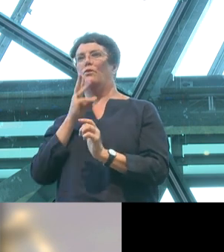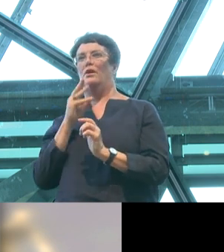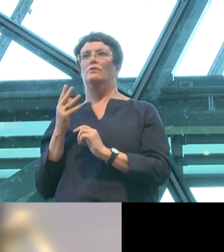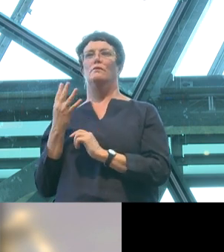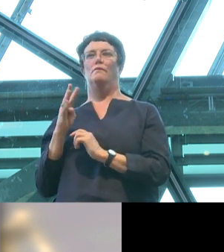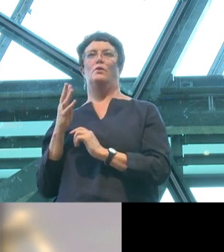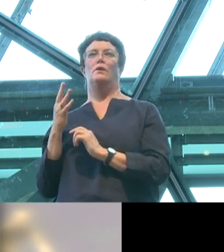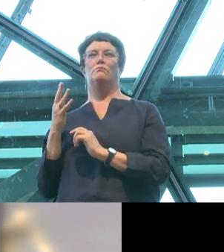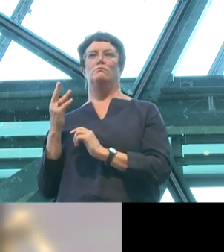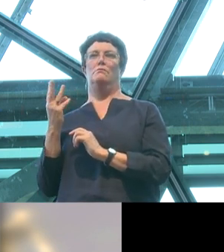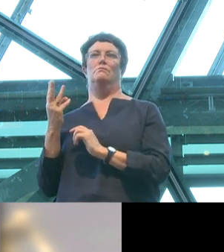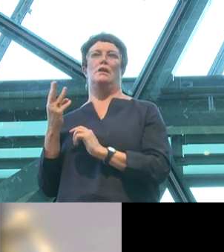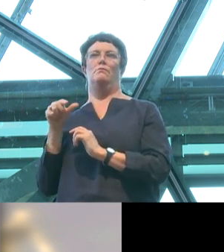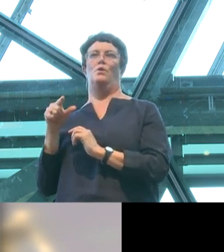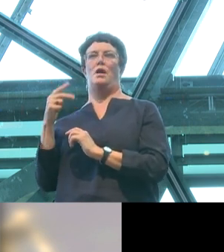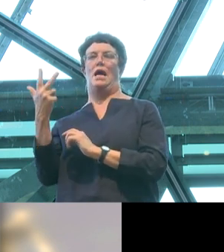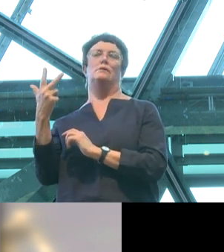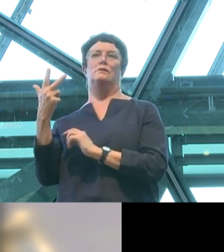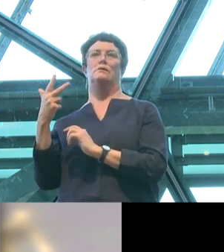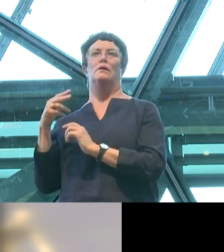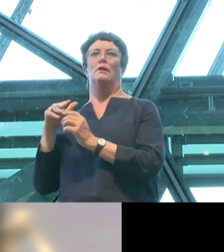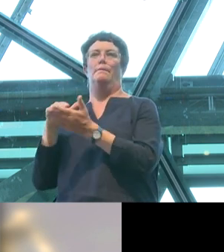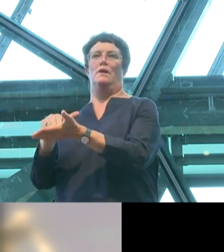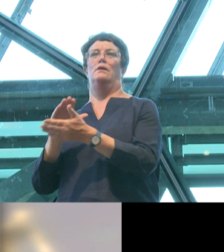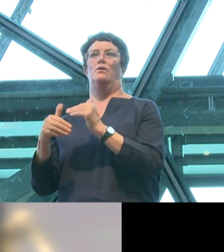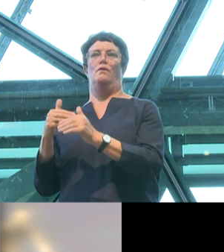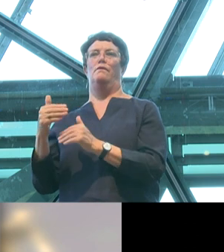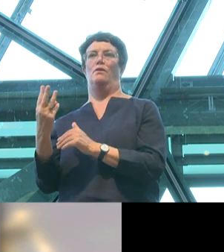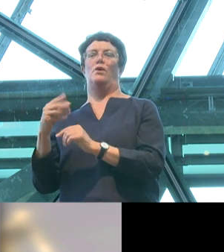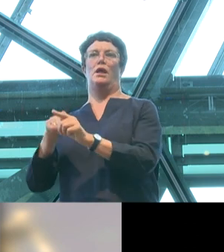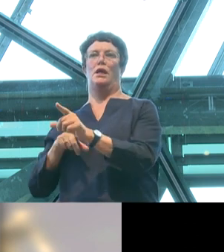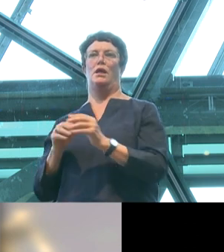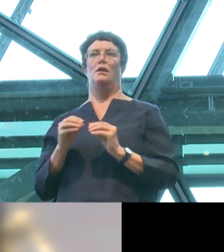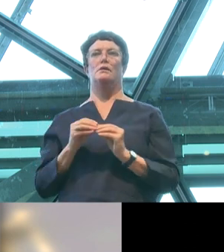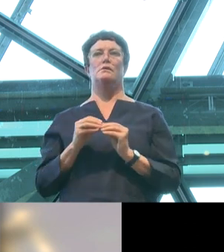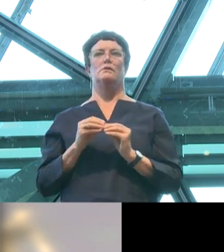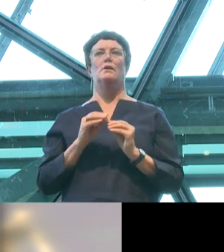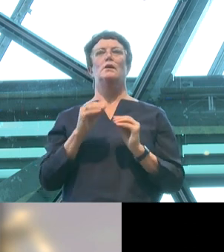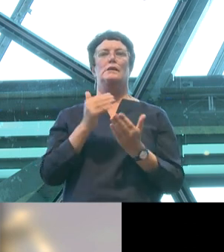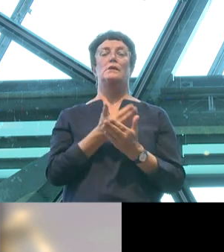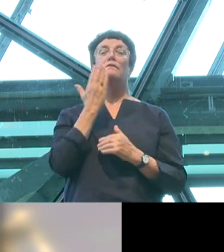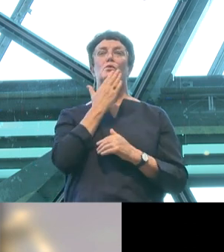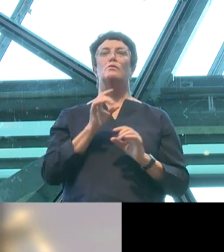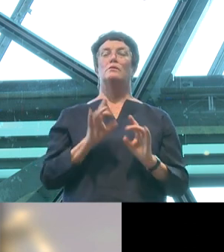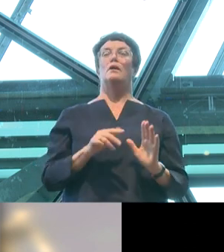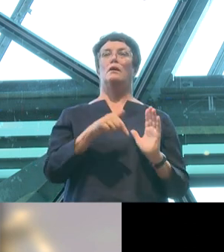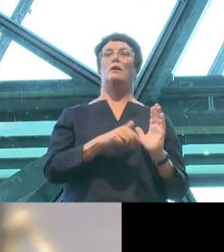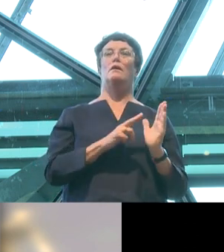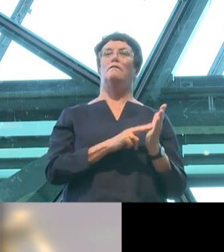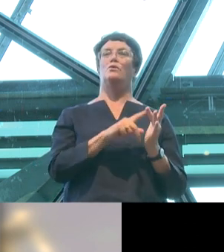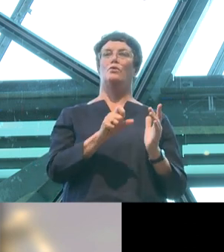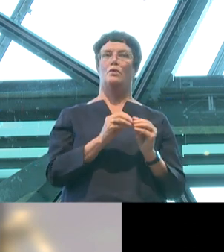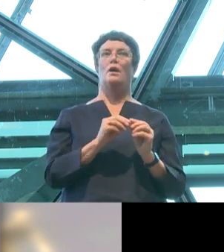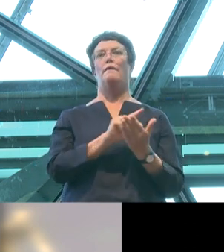four years. And it was pioneered here in the state of Victoria before becoming a federal initiative. And when it was